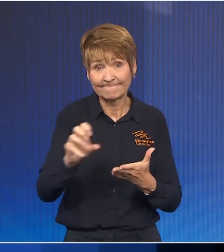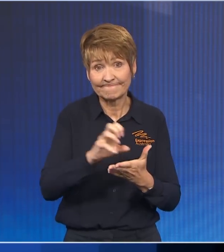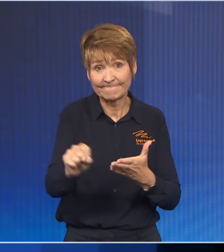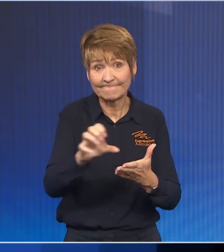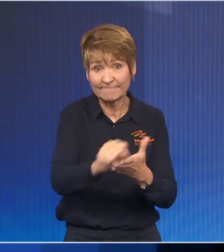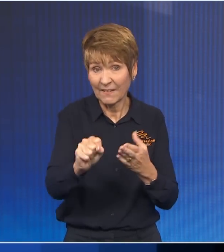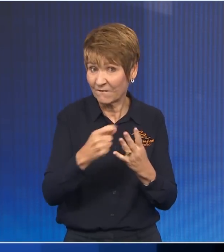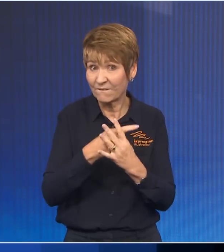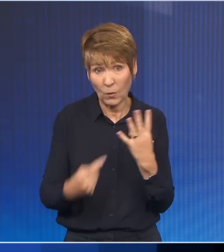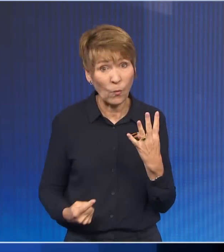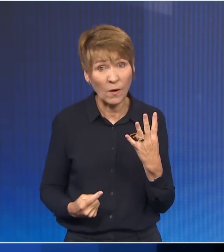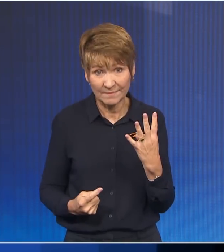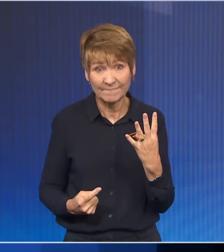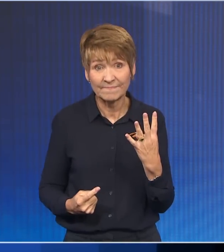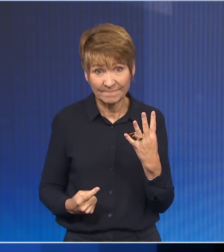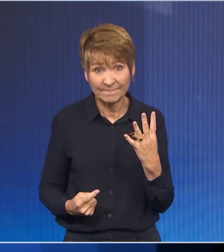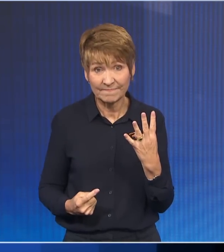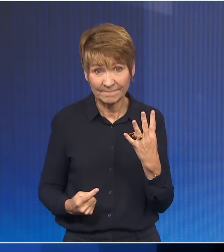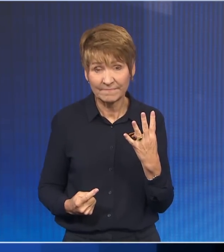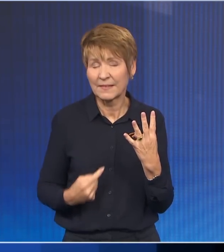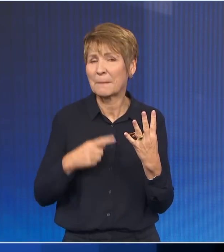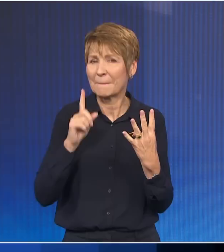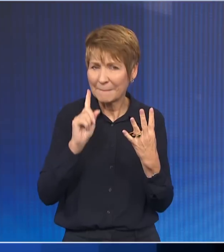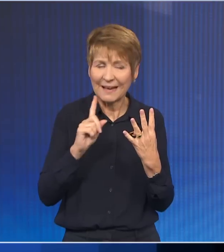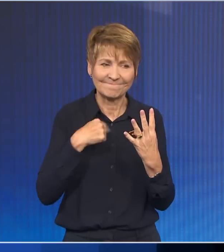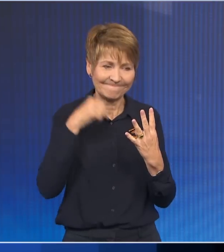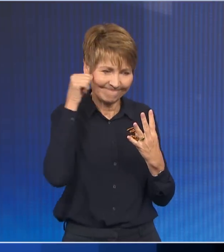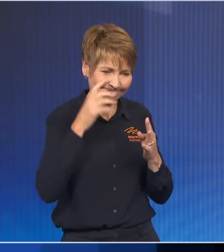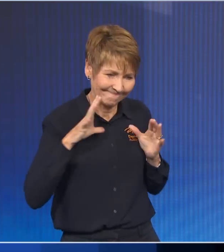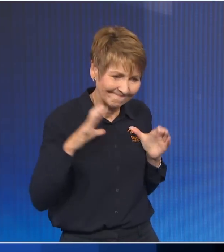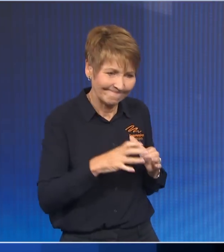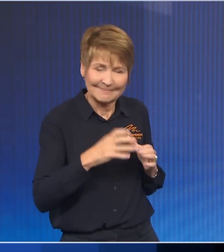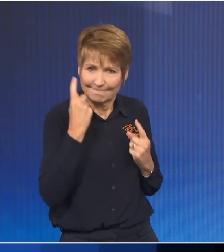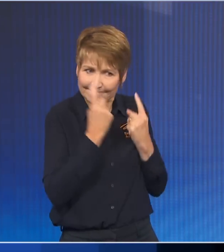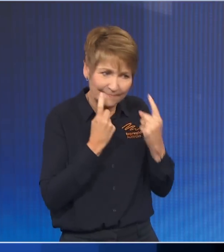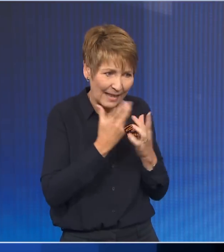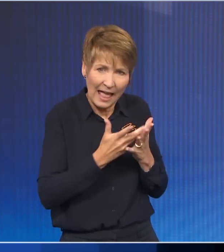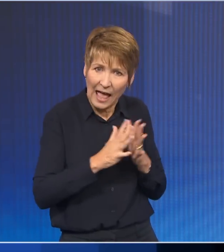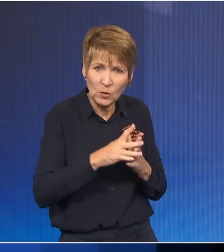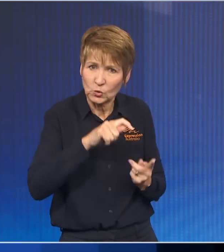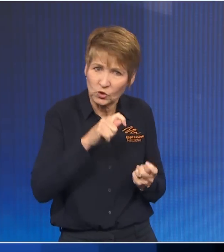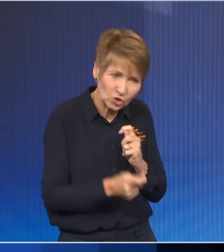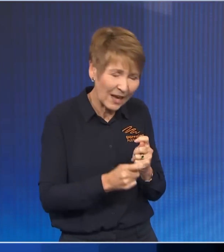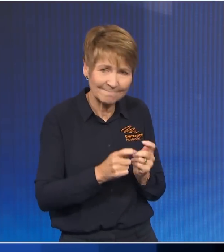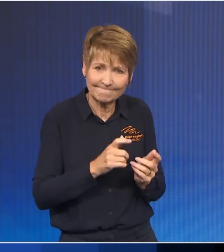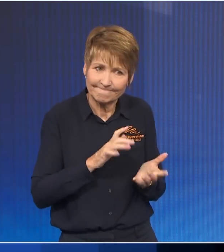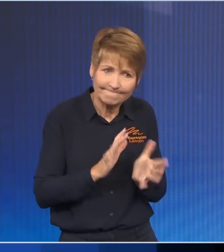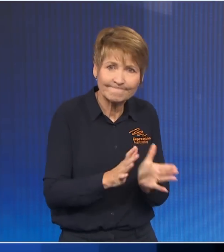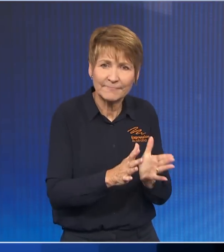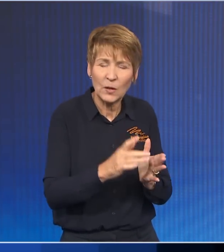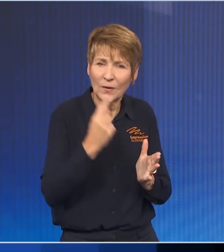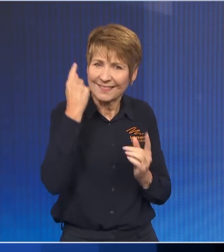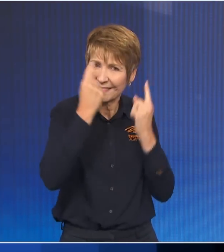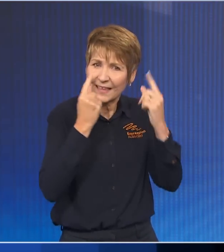we have at least commenced the rebuilding process. And when I look at where our primary vote landed last night, and